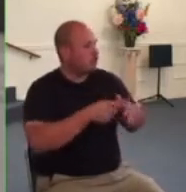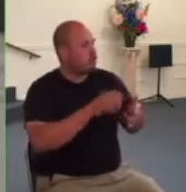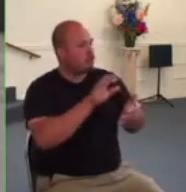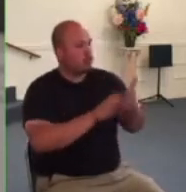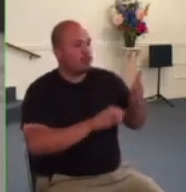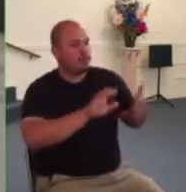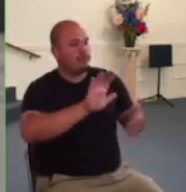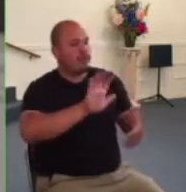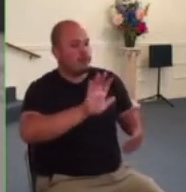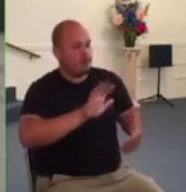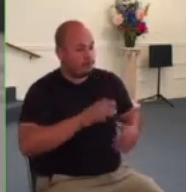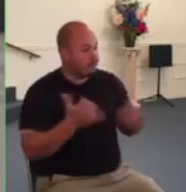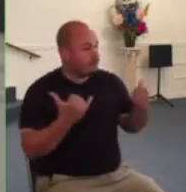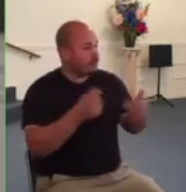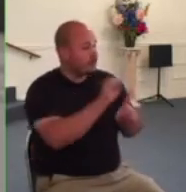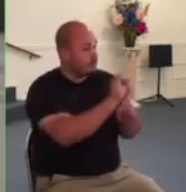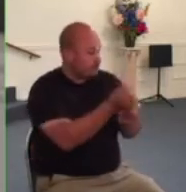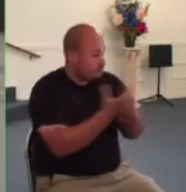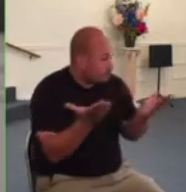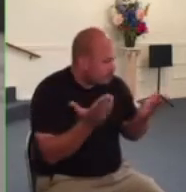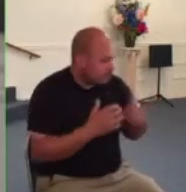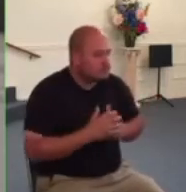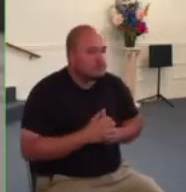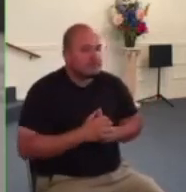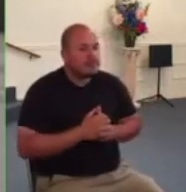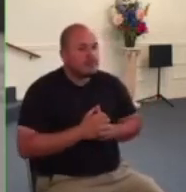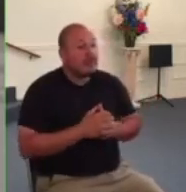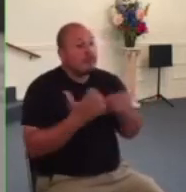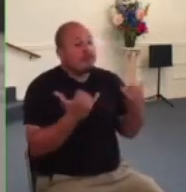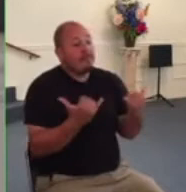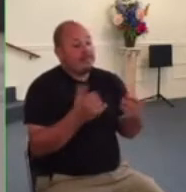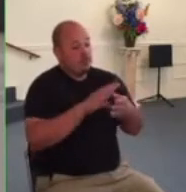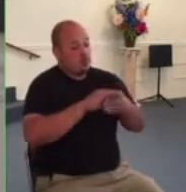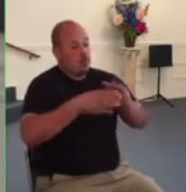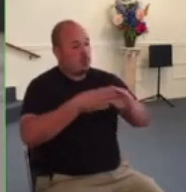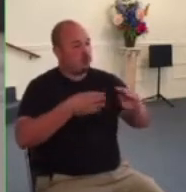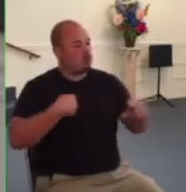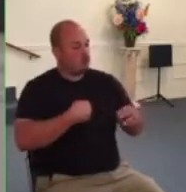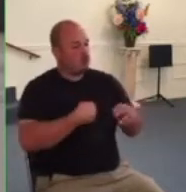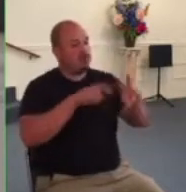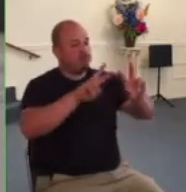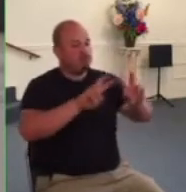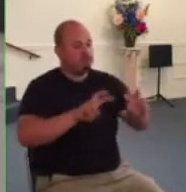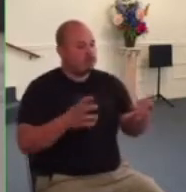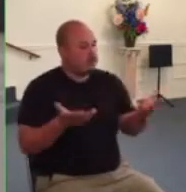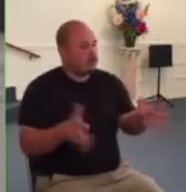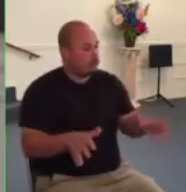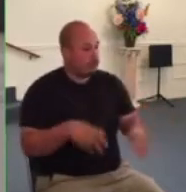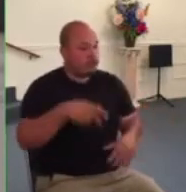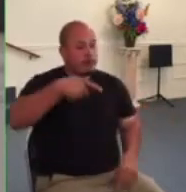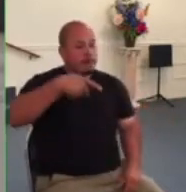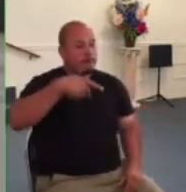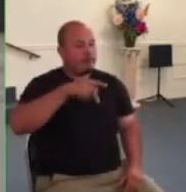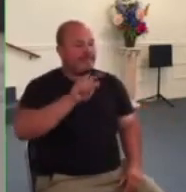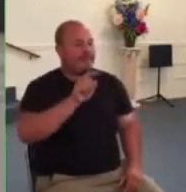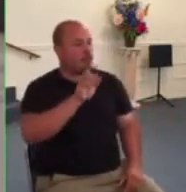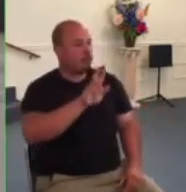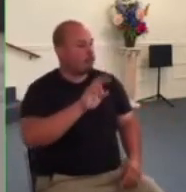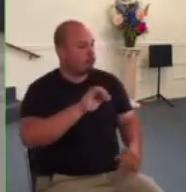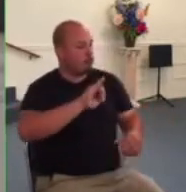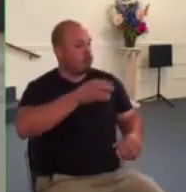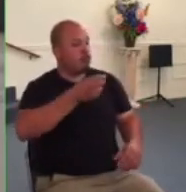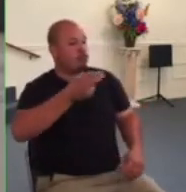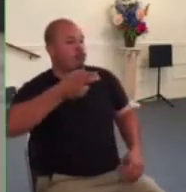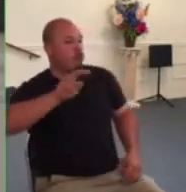here's the situation we've looked at this story already in acts chapter 3 peter and john heal a lame man in the